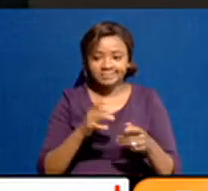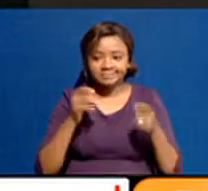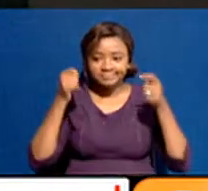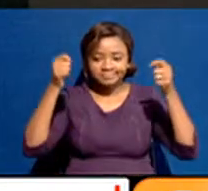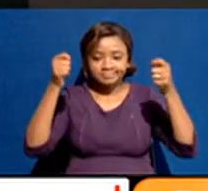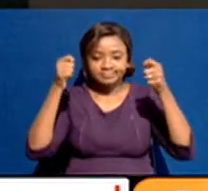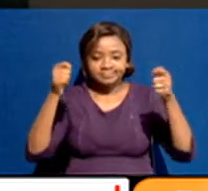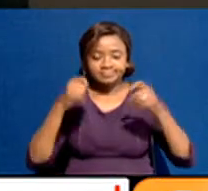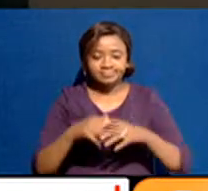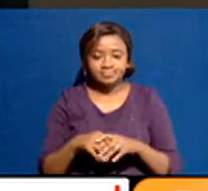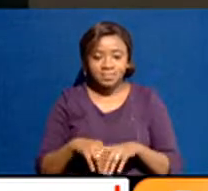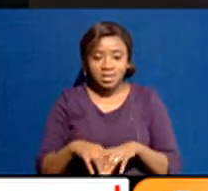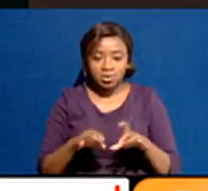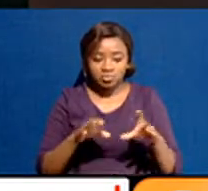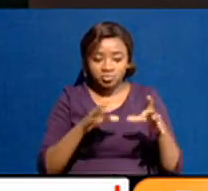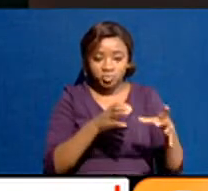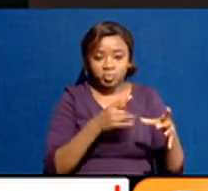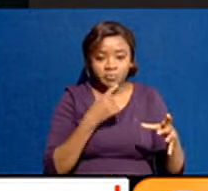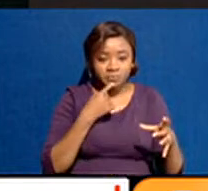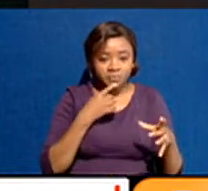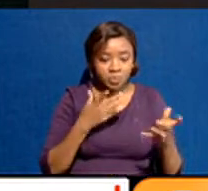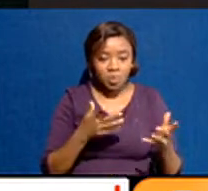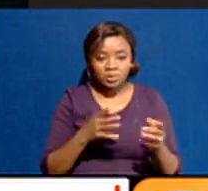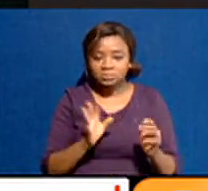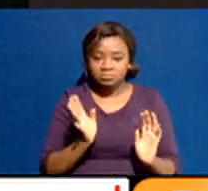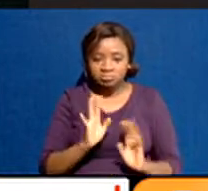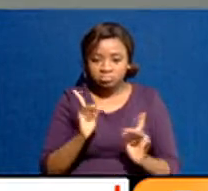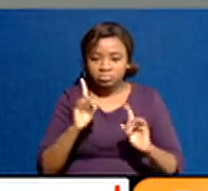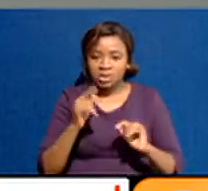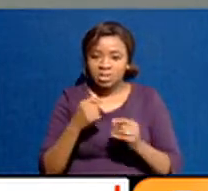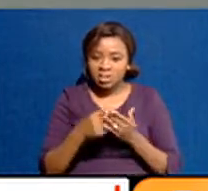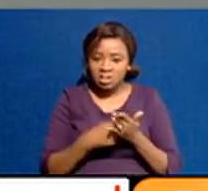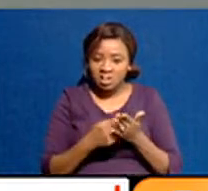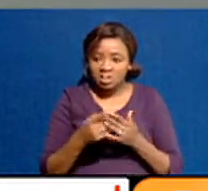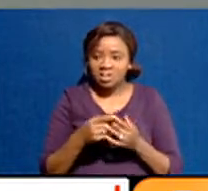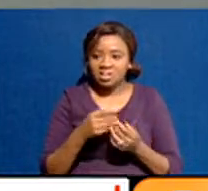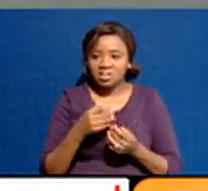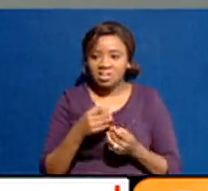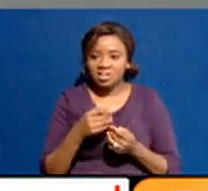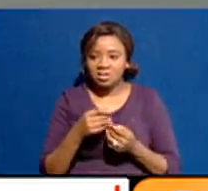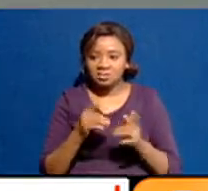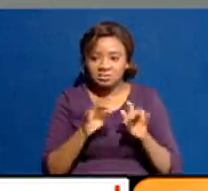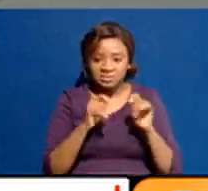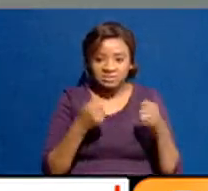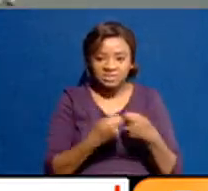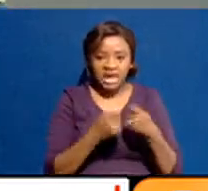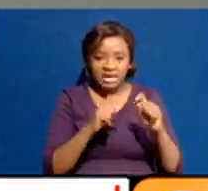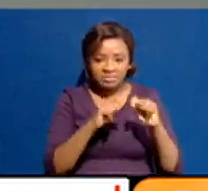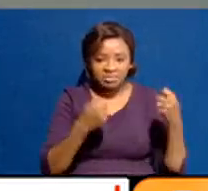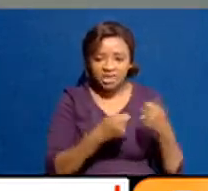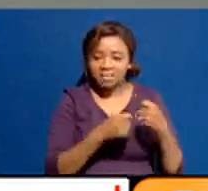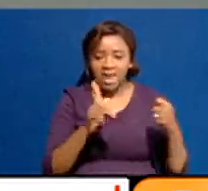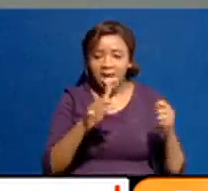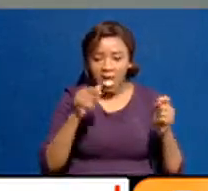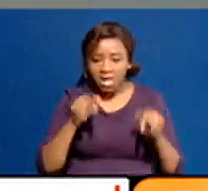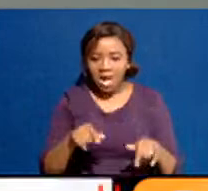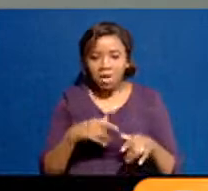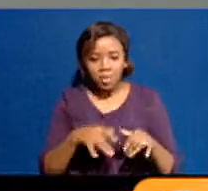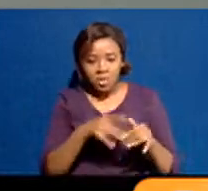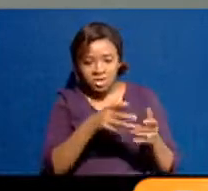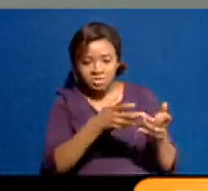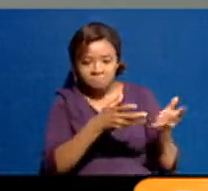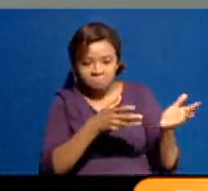On one hand, we're saying that we're no longer discussing or mobilizing along ethnic lines, that now we're mobilizing along